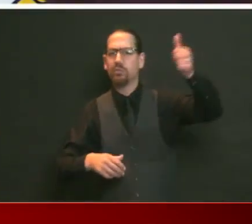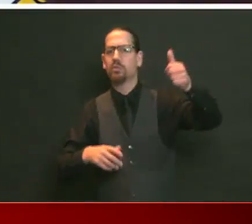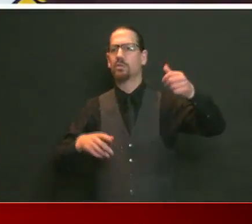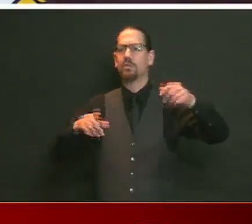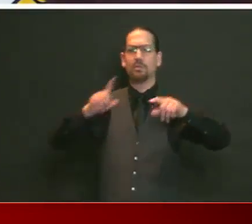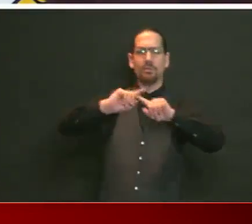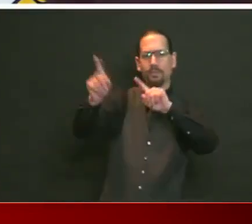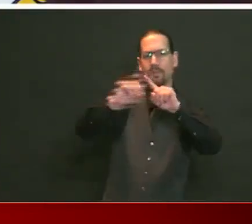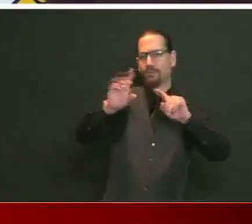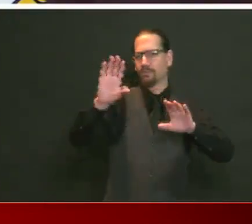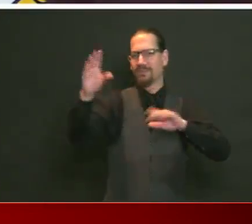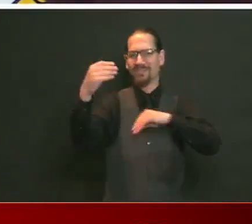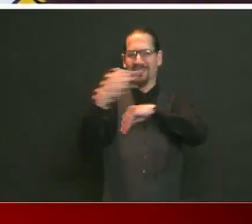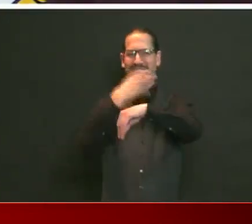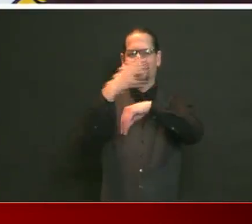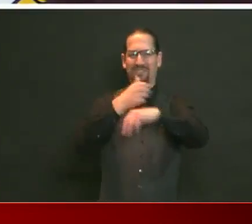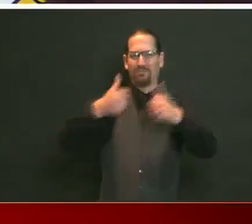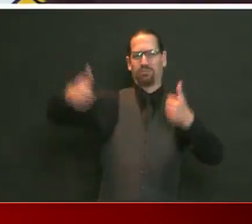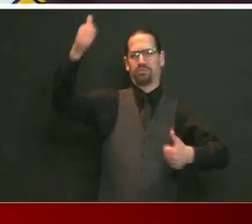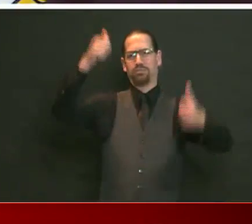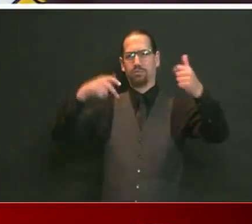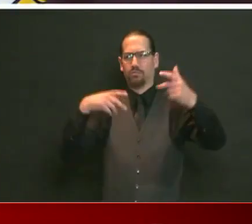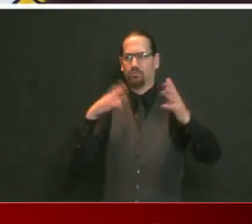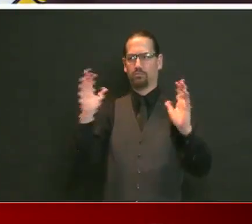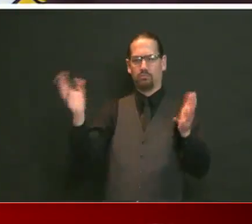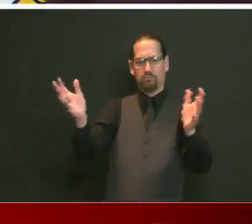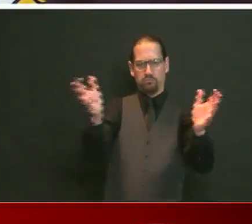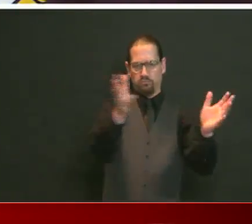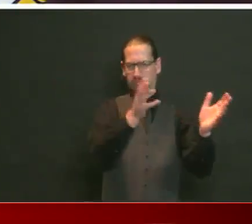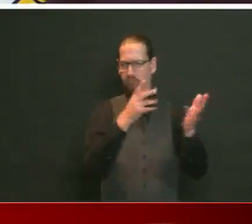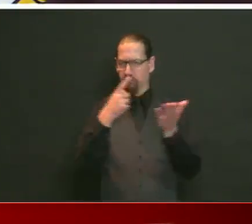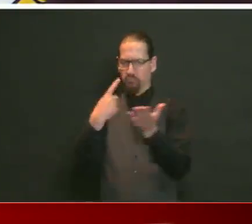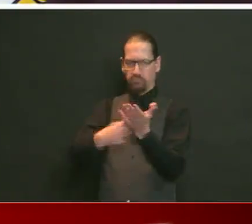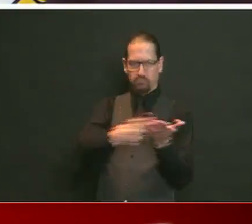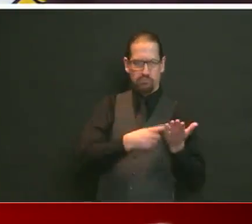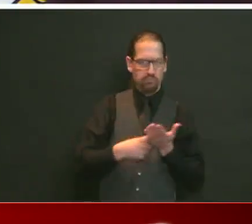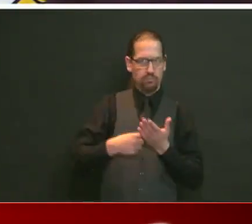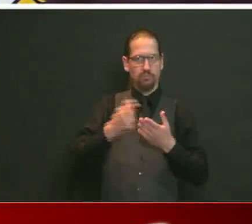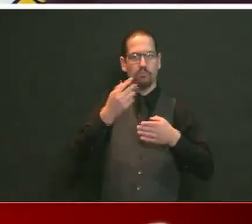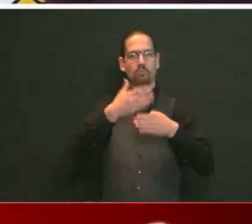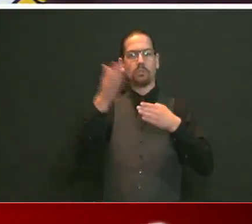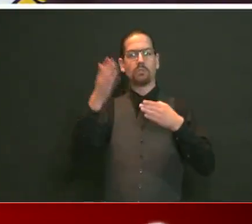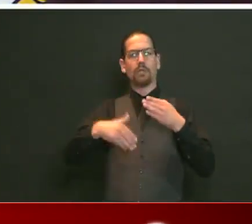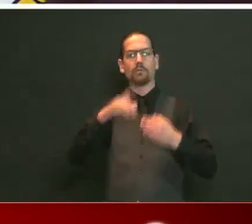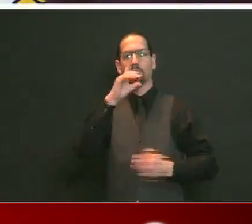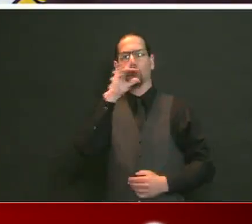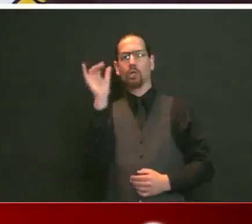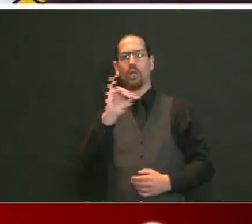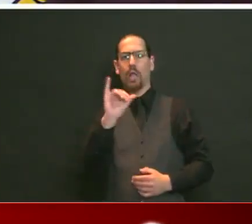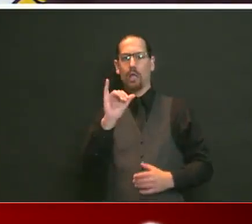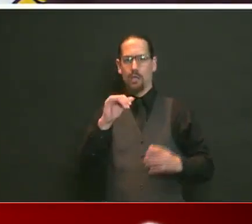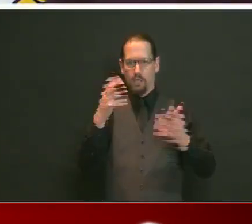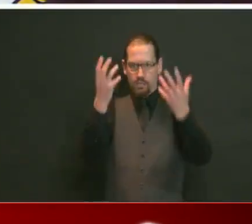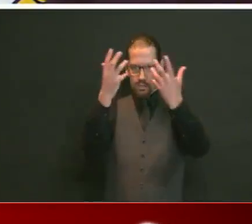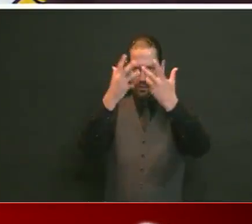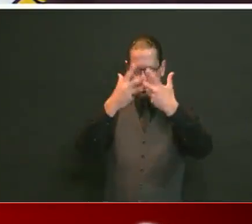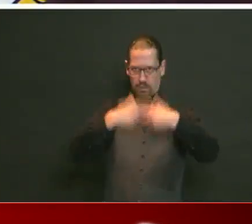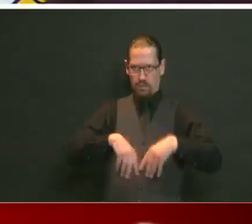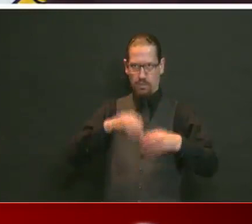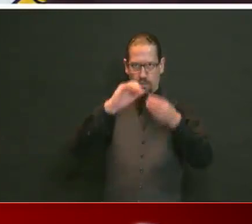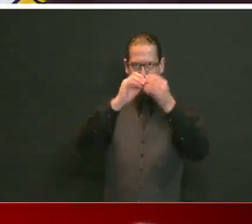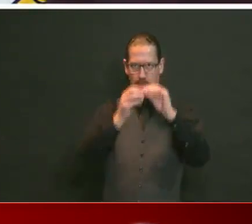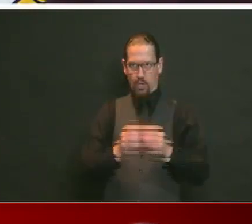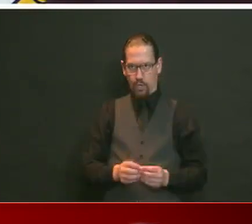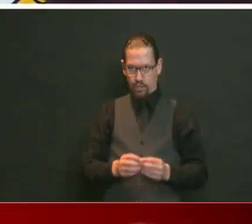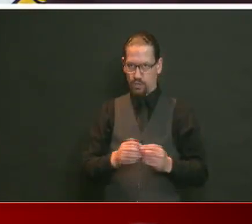to look at the effects of those changes and then make other changes. And so that's what